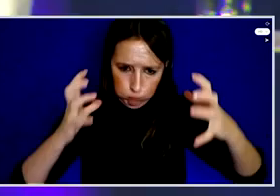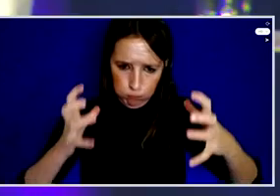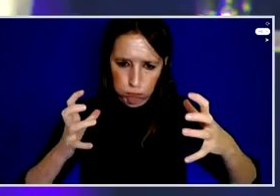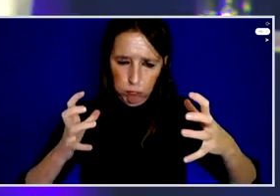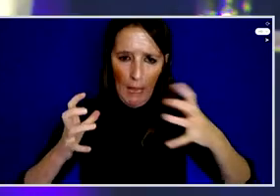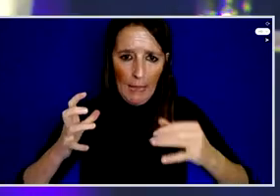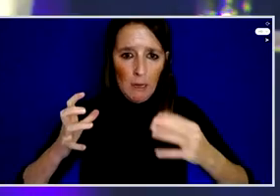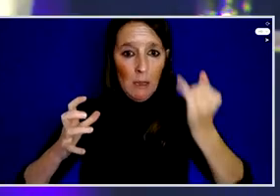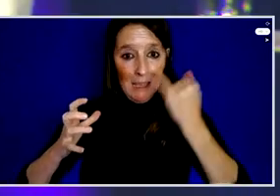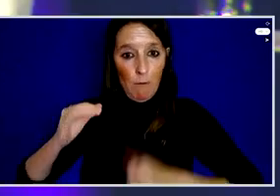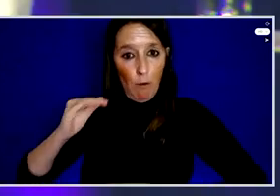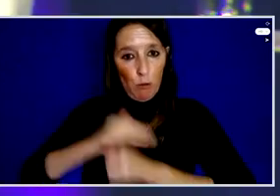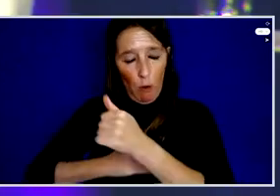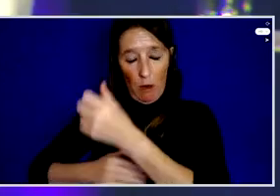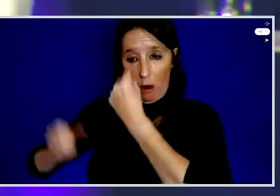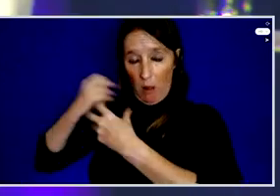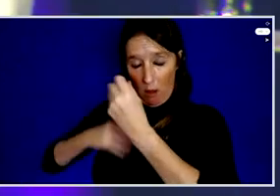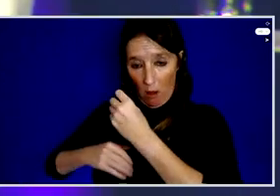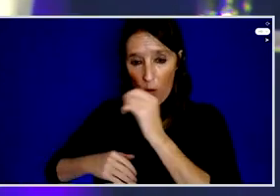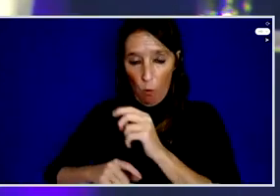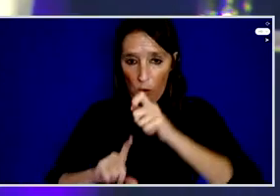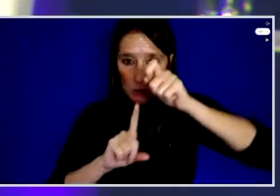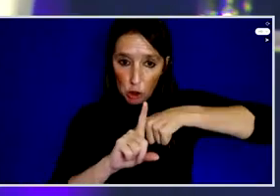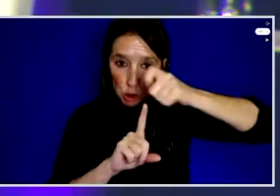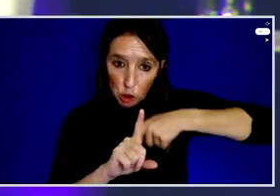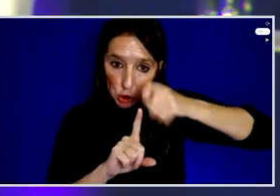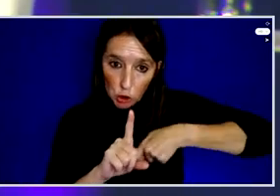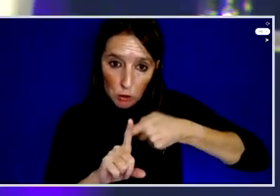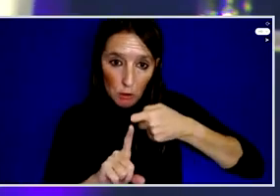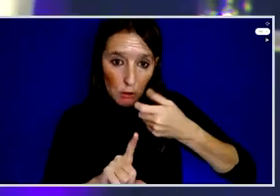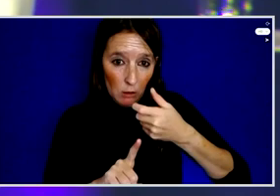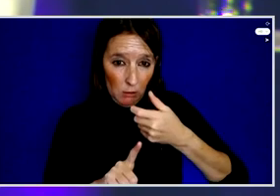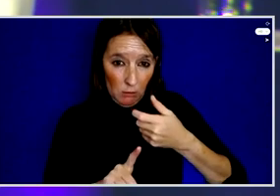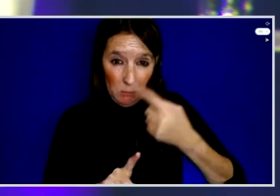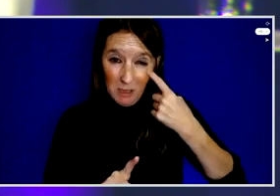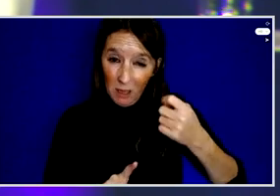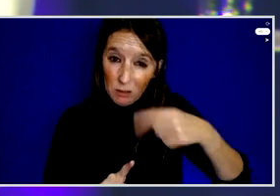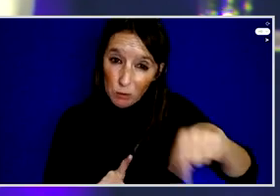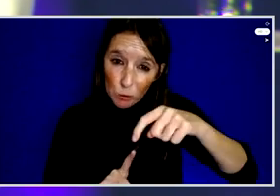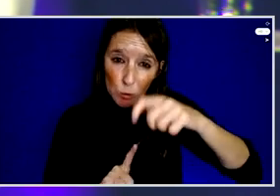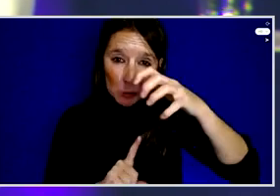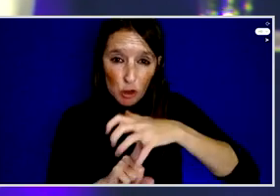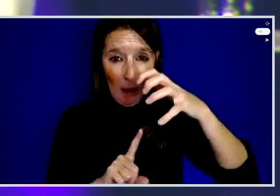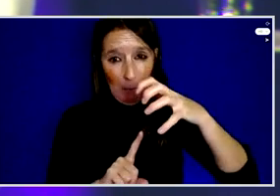and violence that's sometimes directed at those champions of anti-corruption.